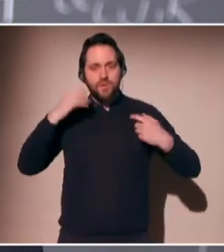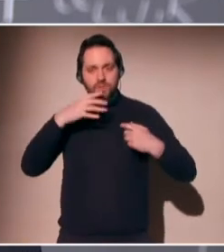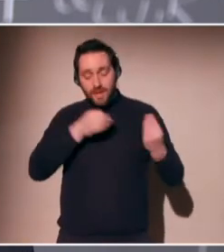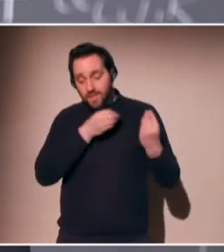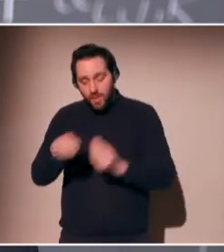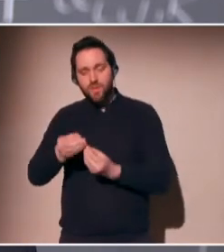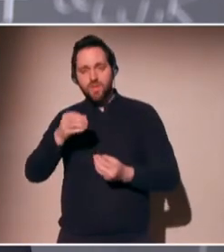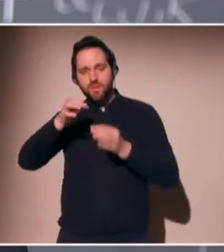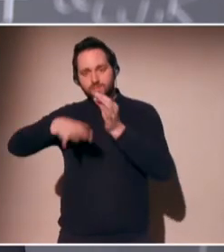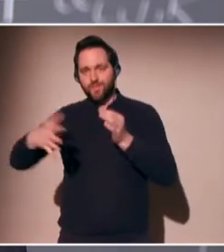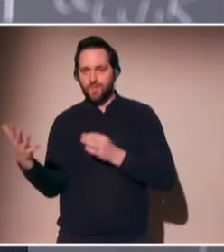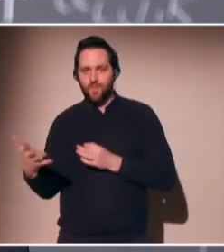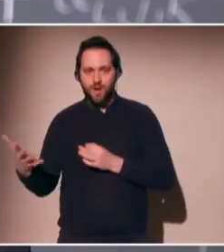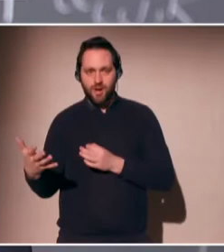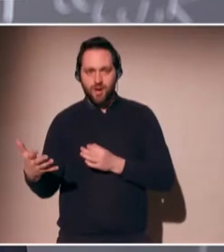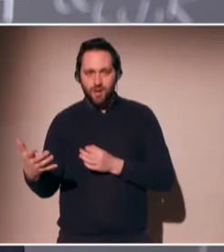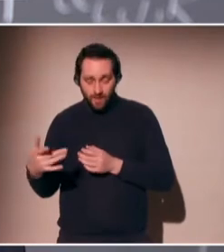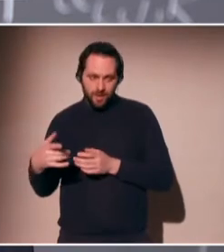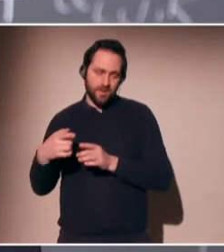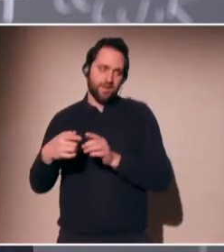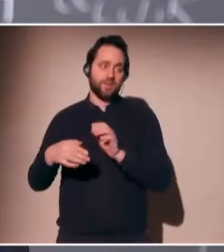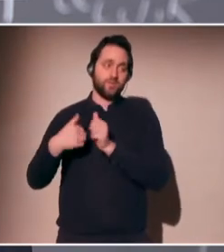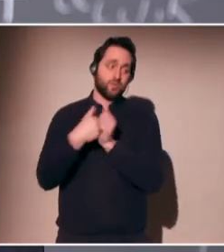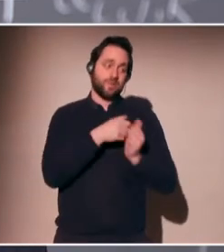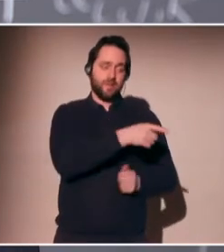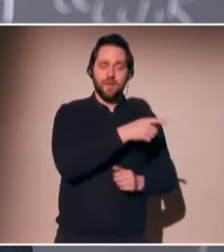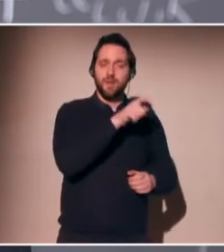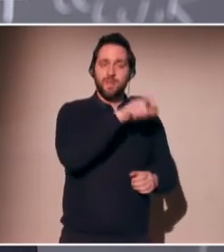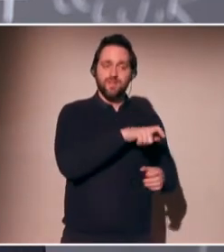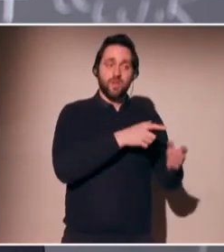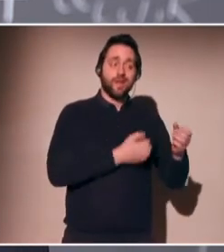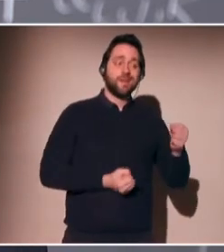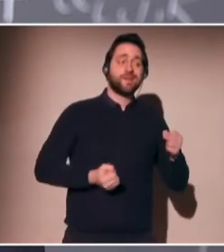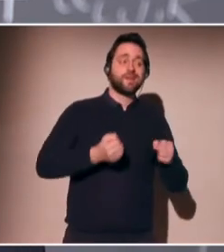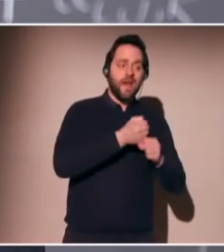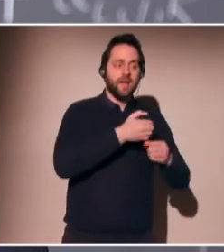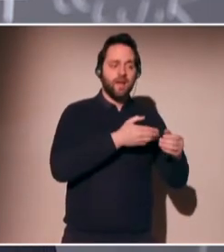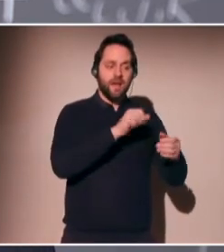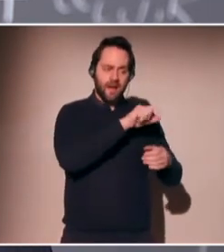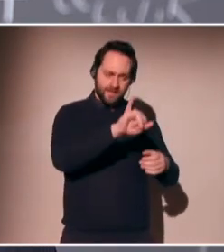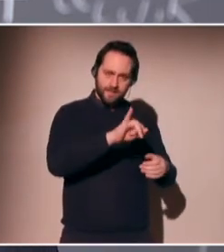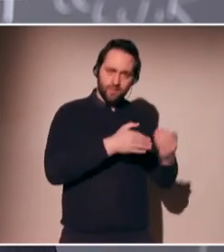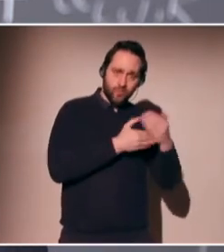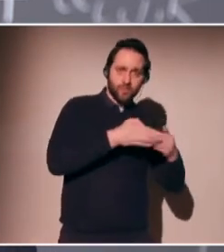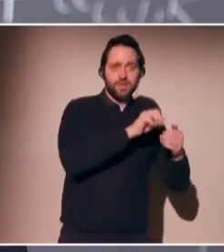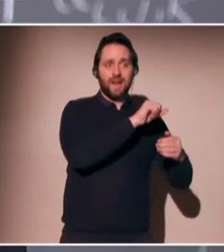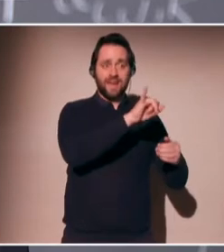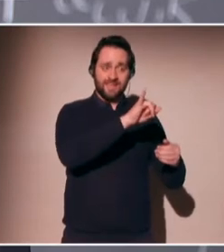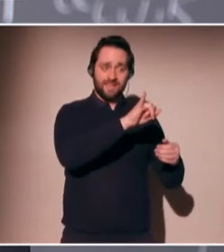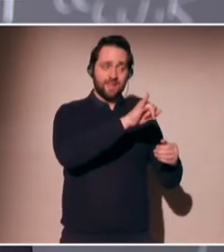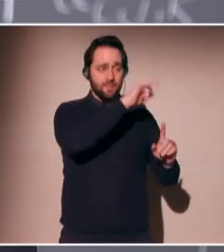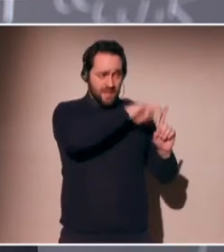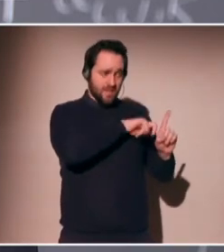artificial AI will have in our lives is, in fact, something which is